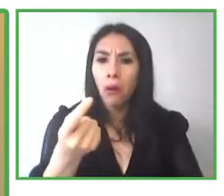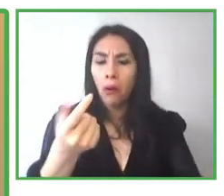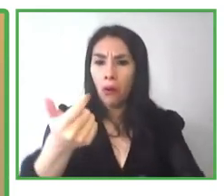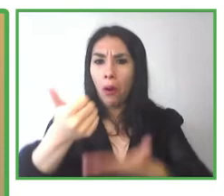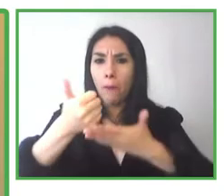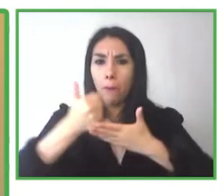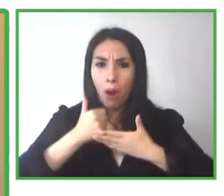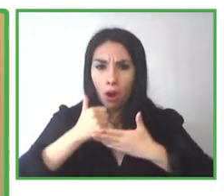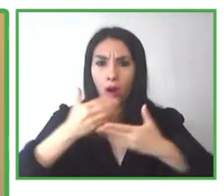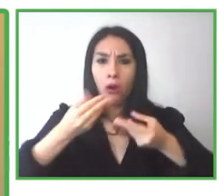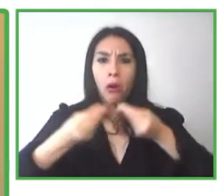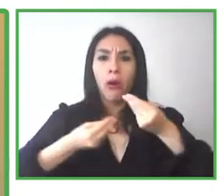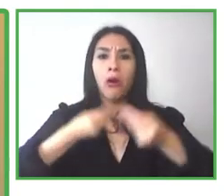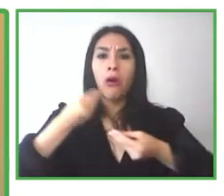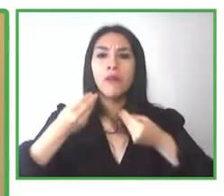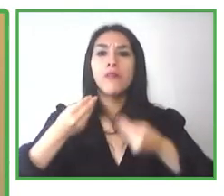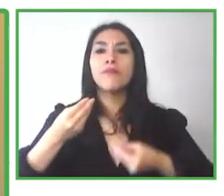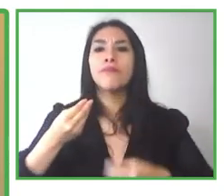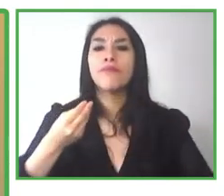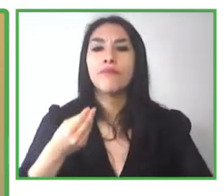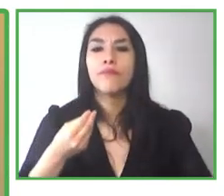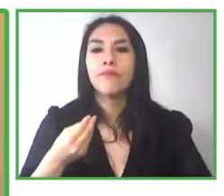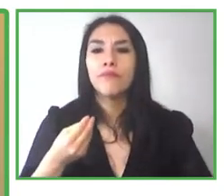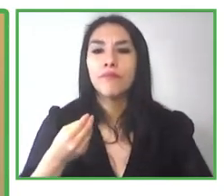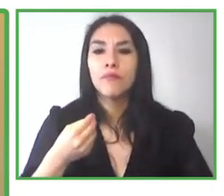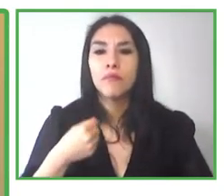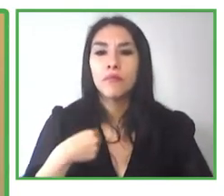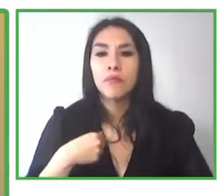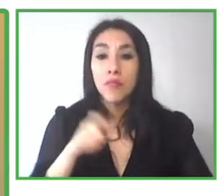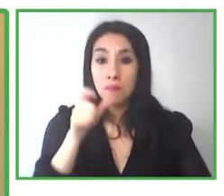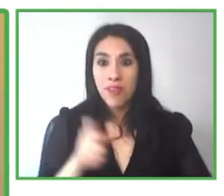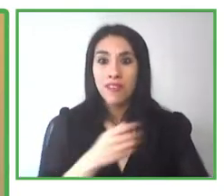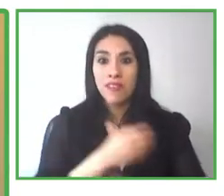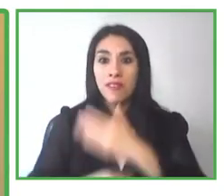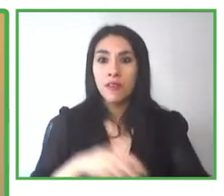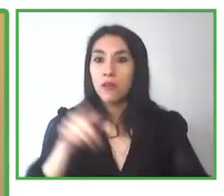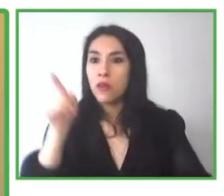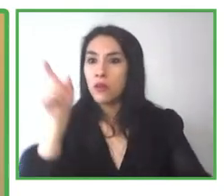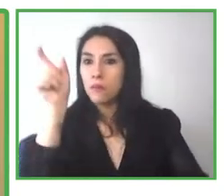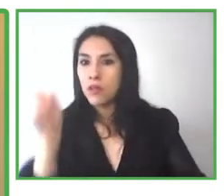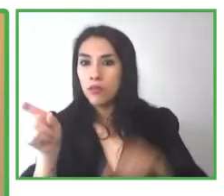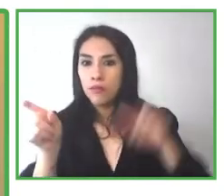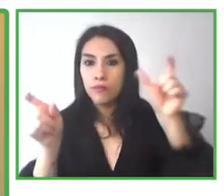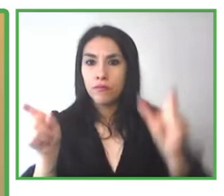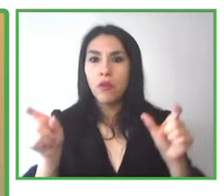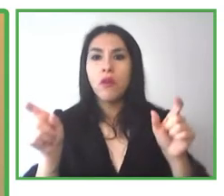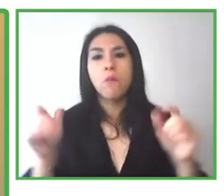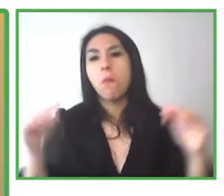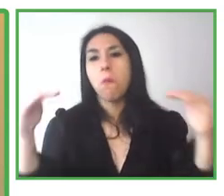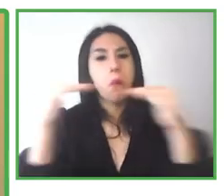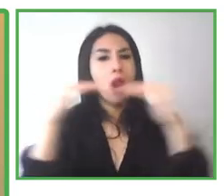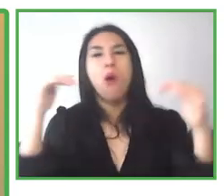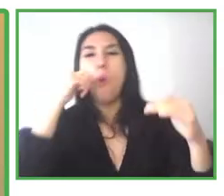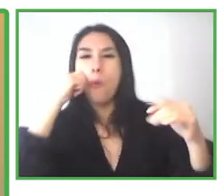Saqib was a powerful idea that stayed with me as I started my career and joined Microsoft.